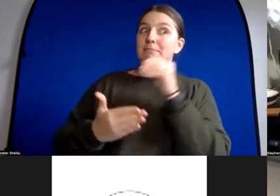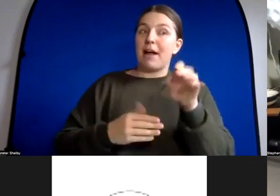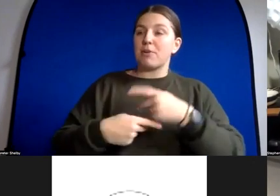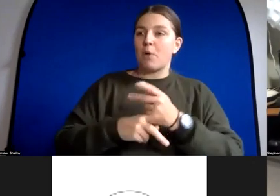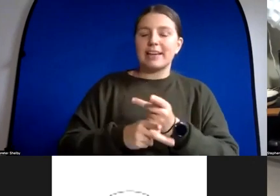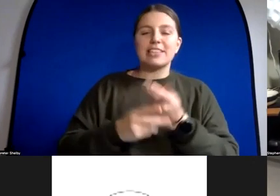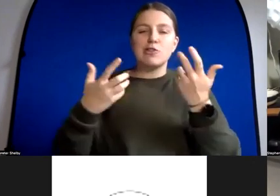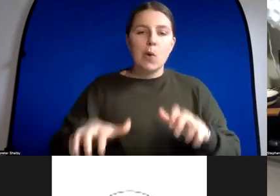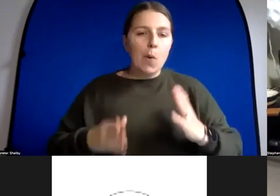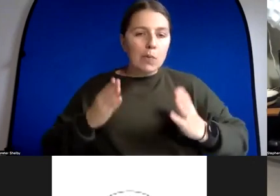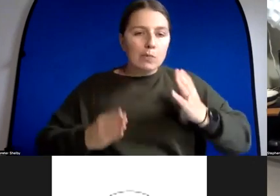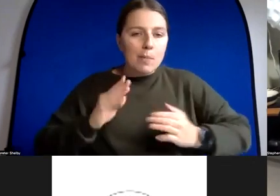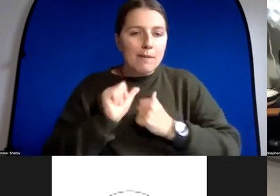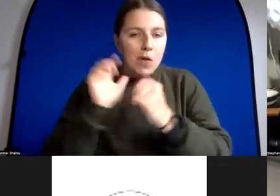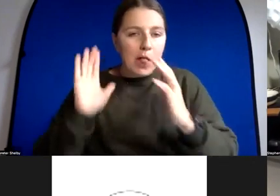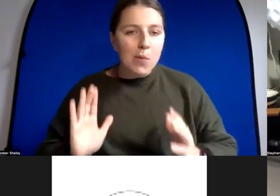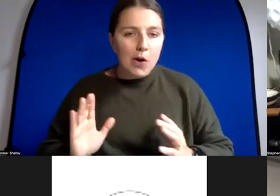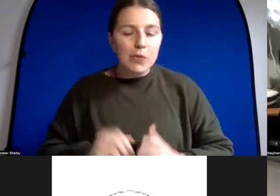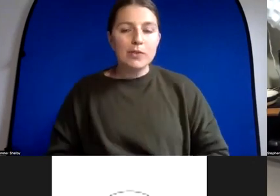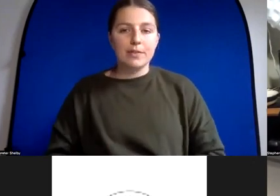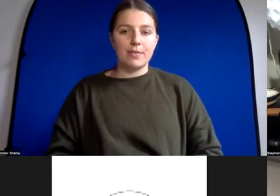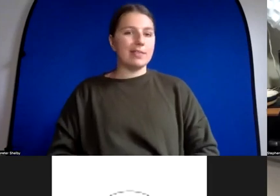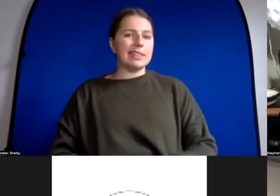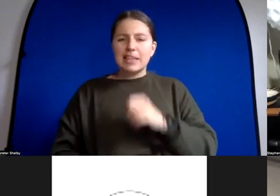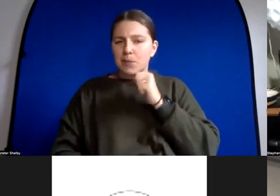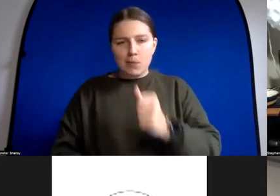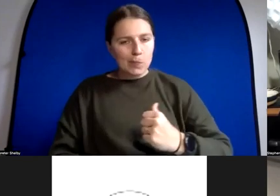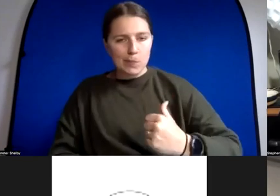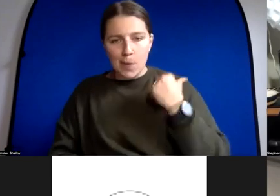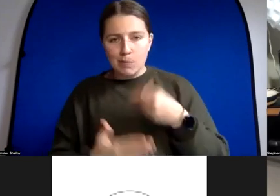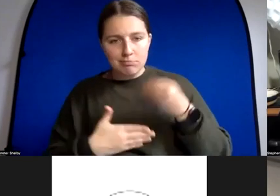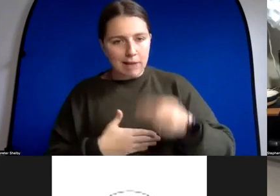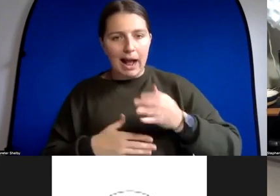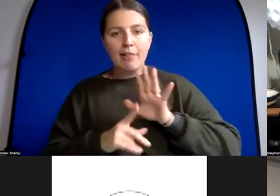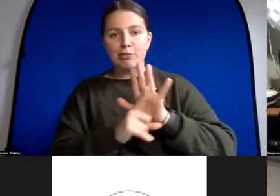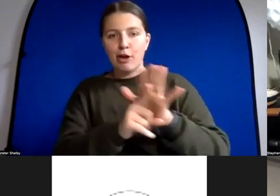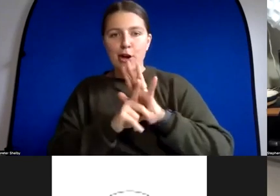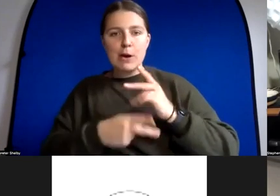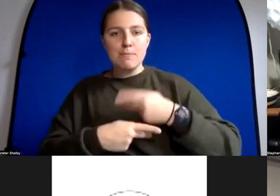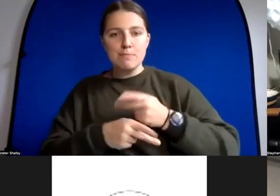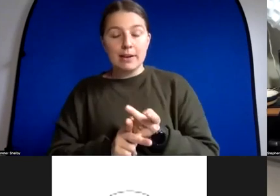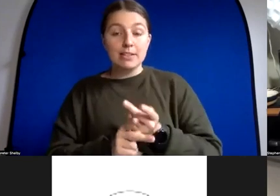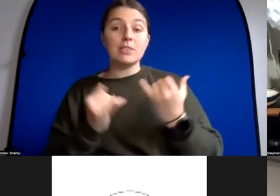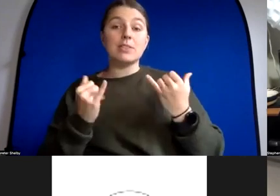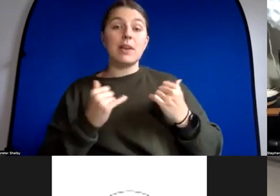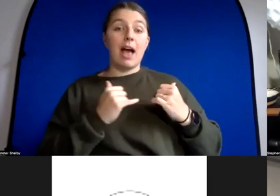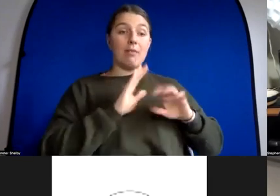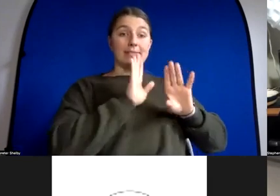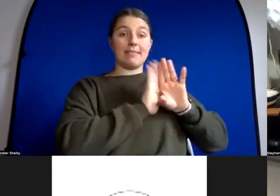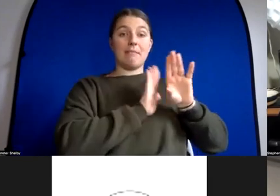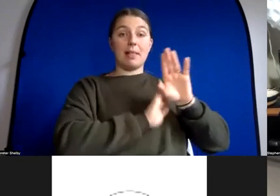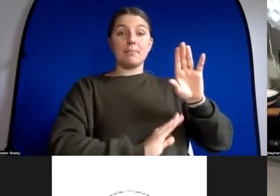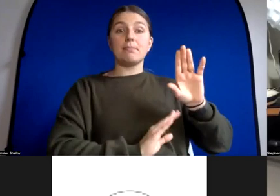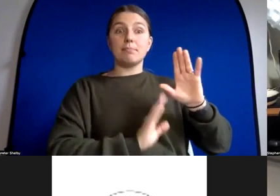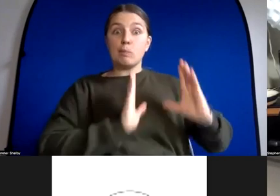and probably uh developers of ai will be doing this just in terms of their